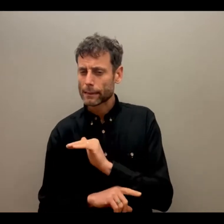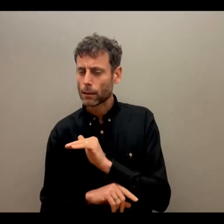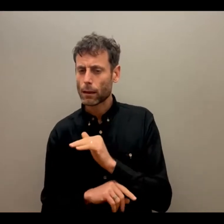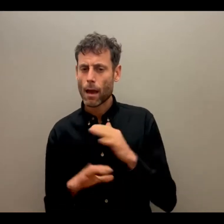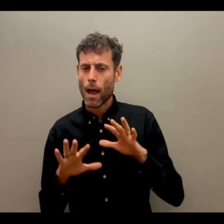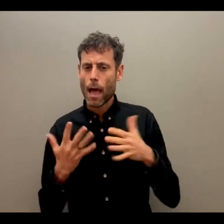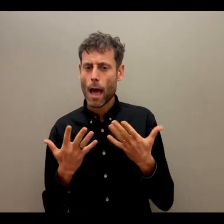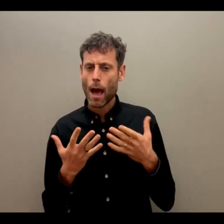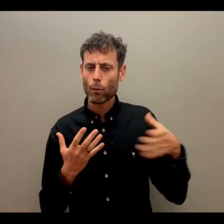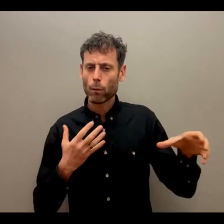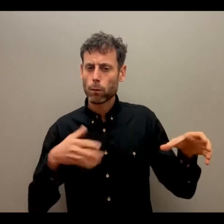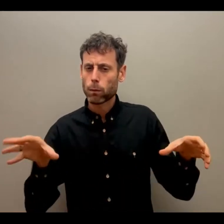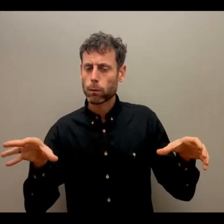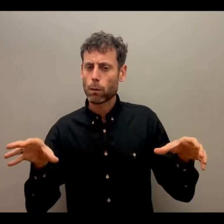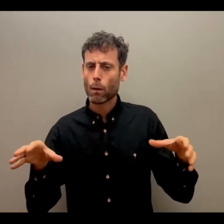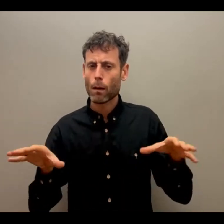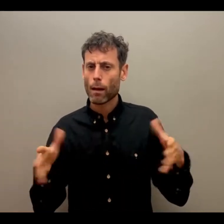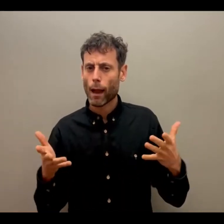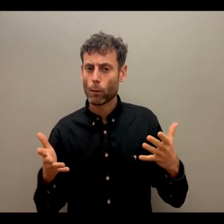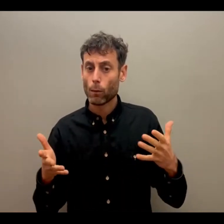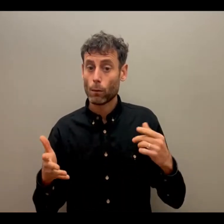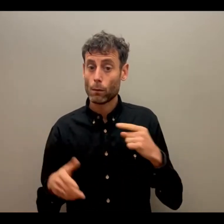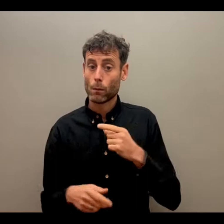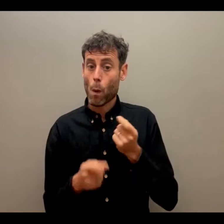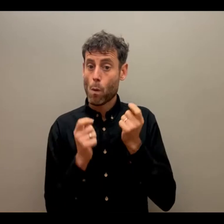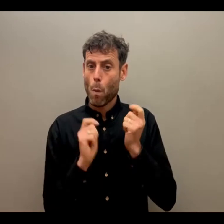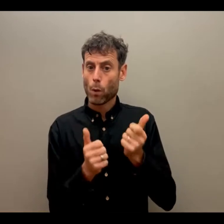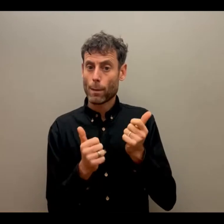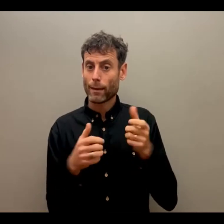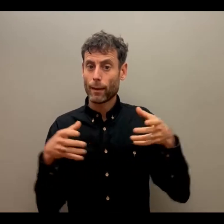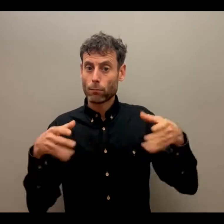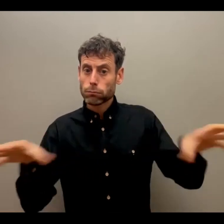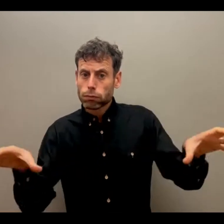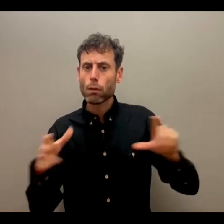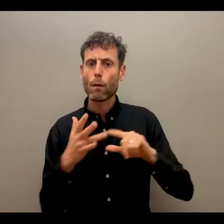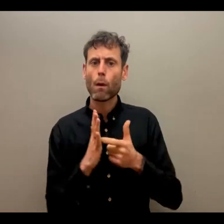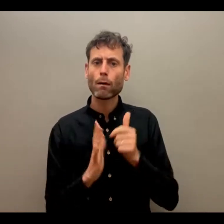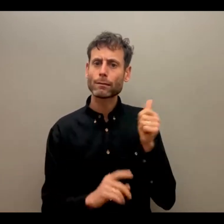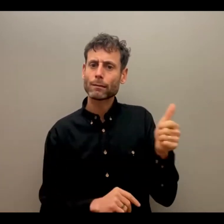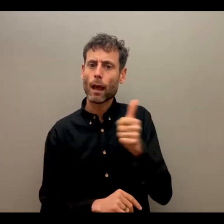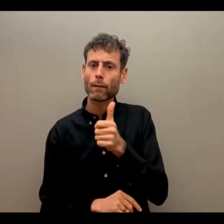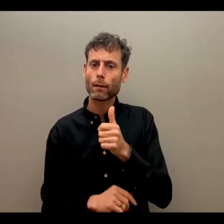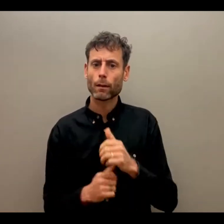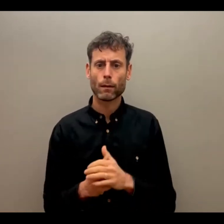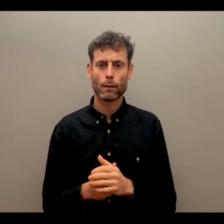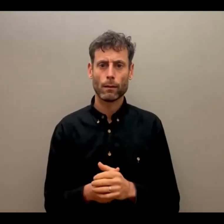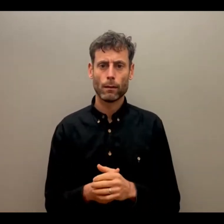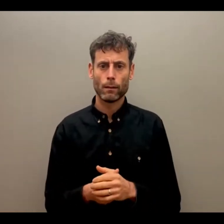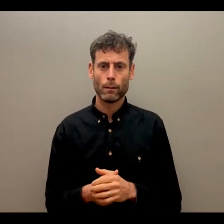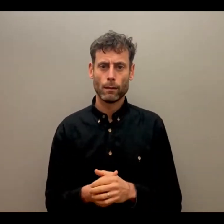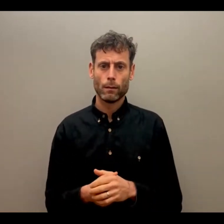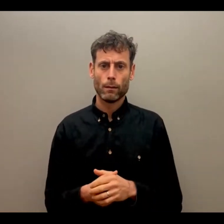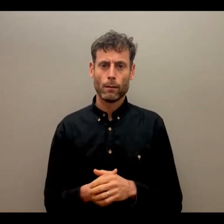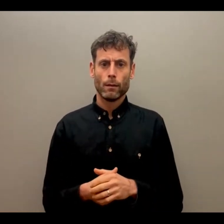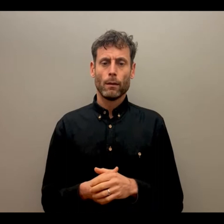Colette and Hazel. So I can't see what people are seeing on screen at the moment. So